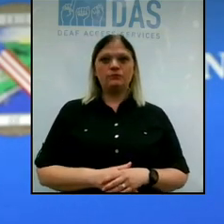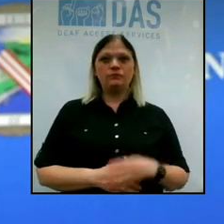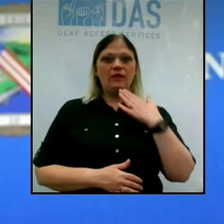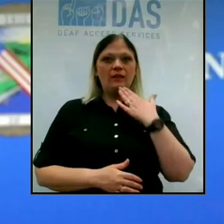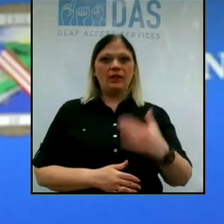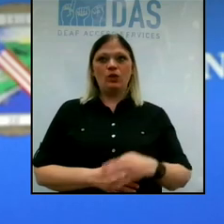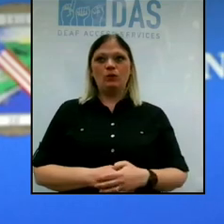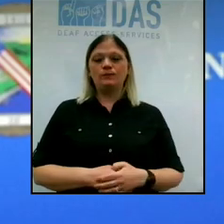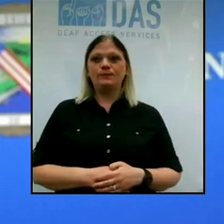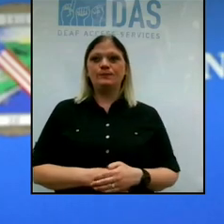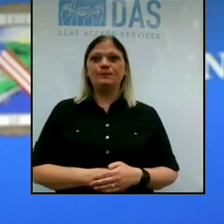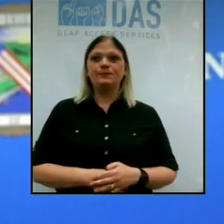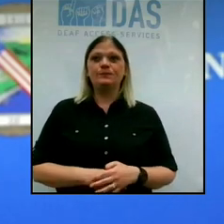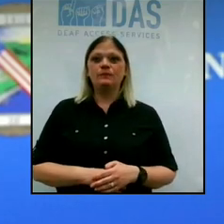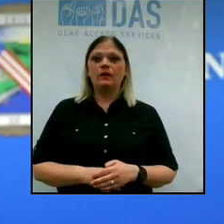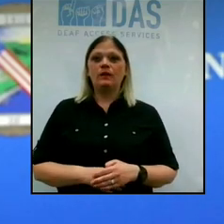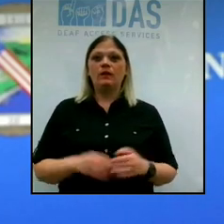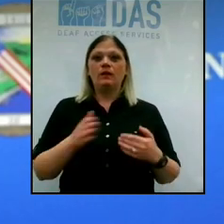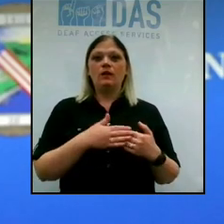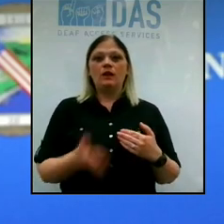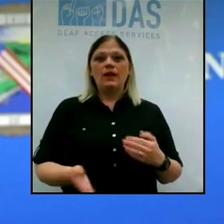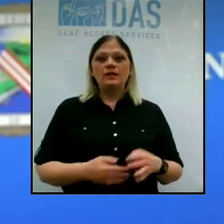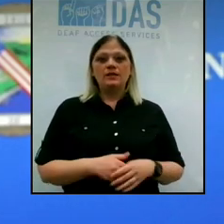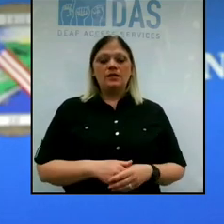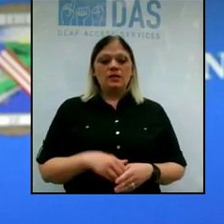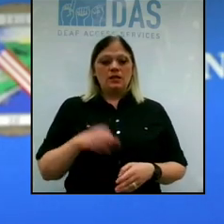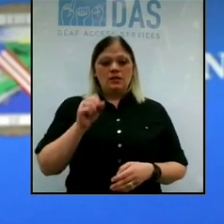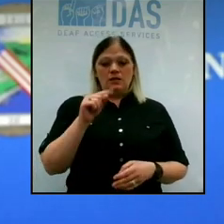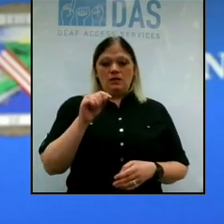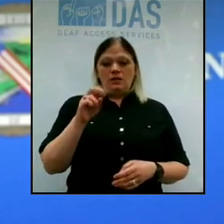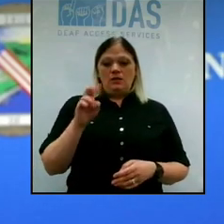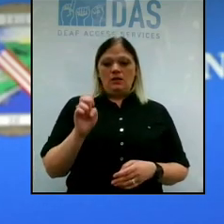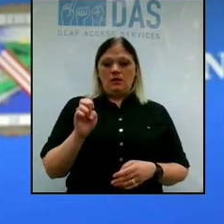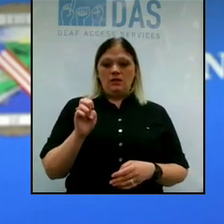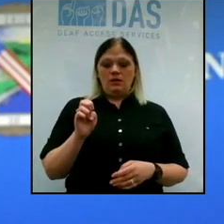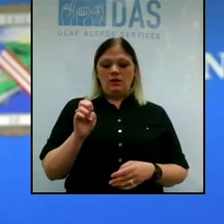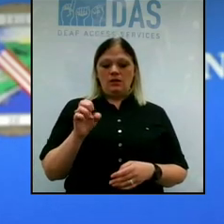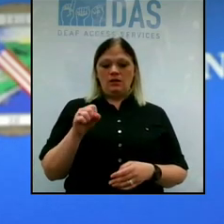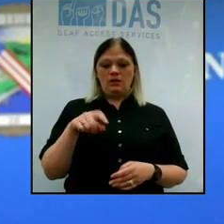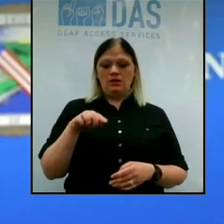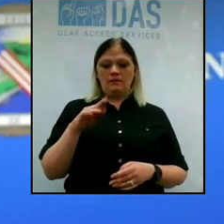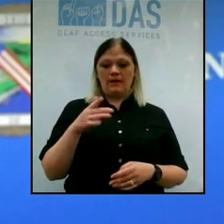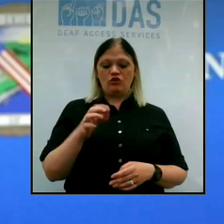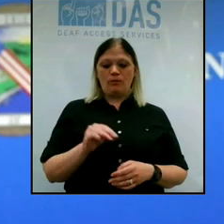Thanks. Okay, thanks. Yep. Next question, Steve from Spectrum Buffalo.